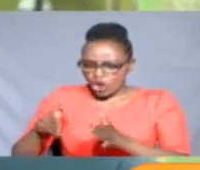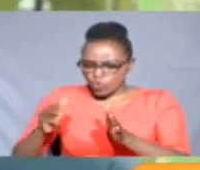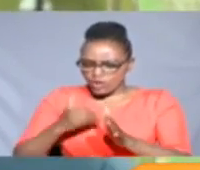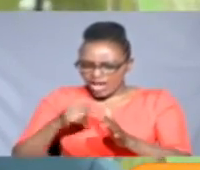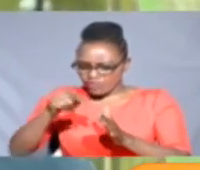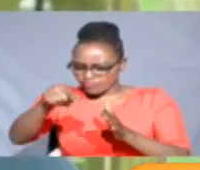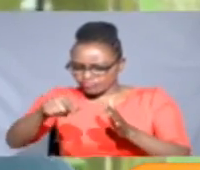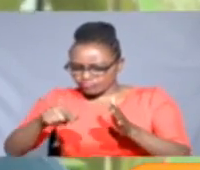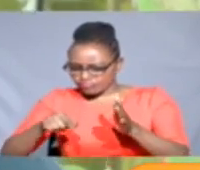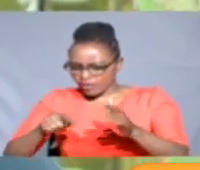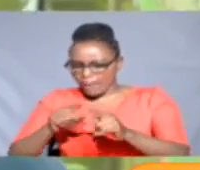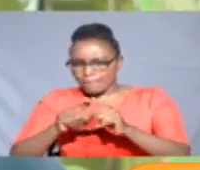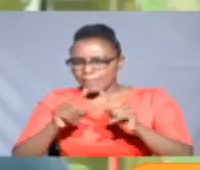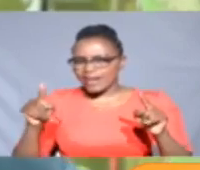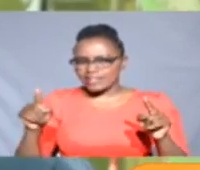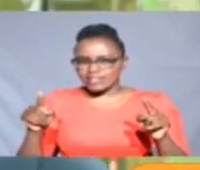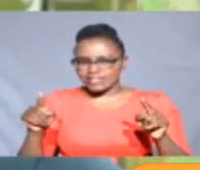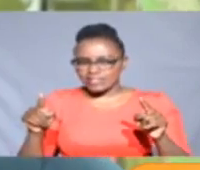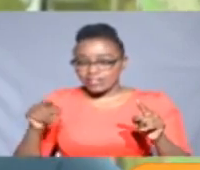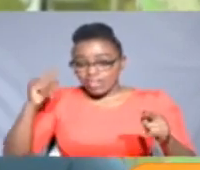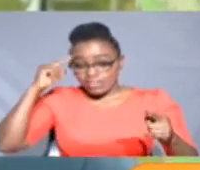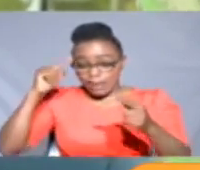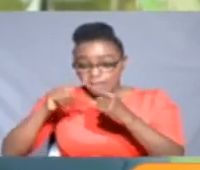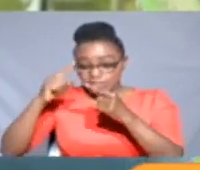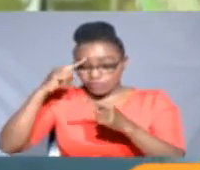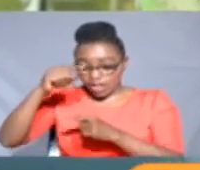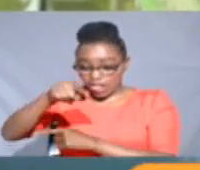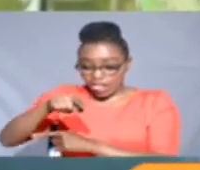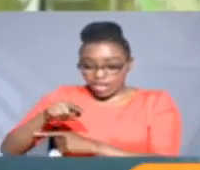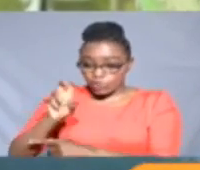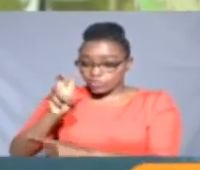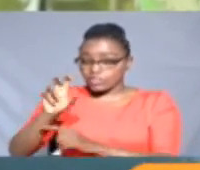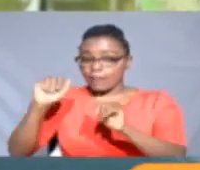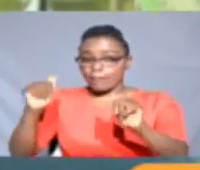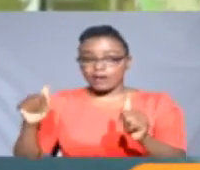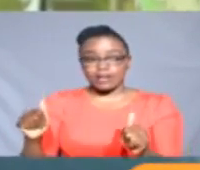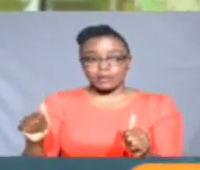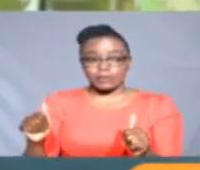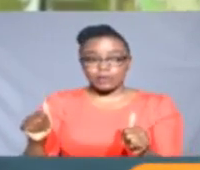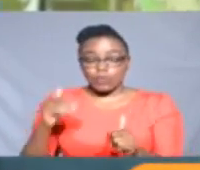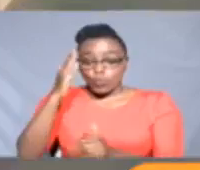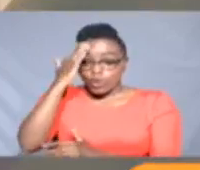but the purpose of marking is to be done.